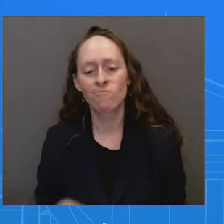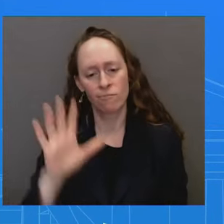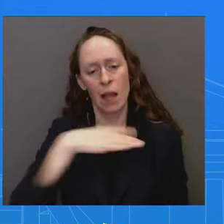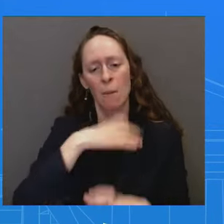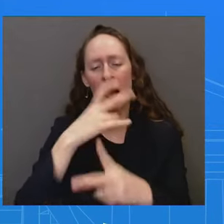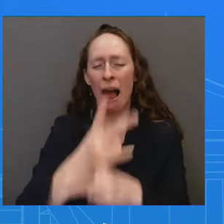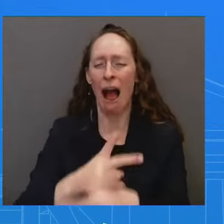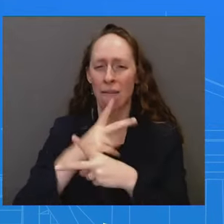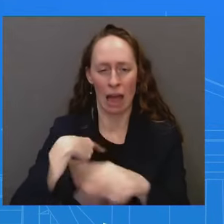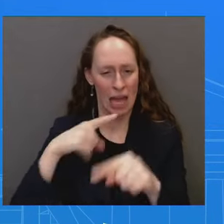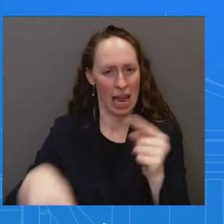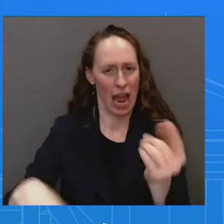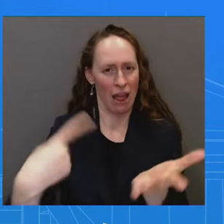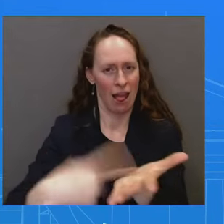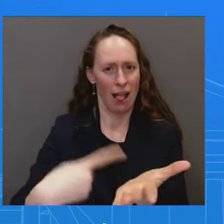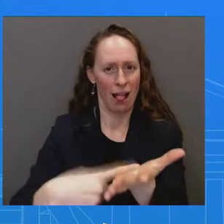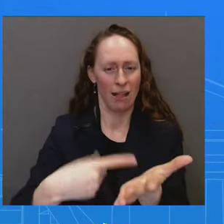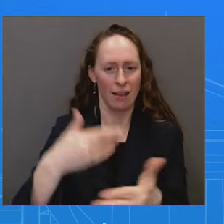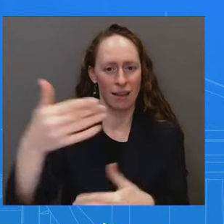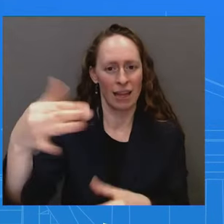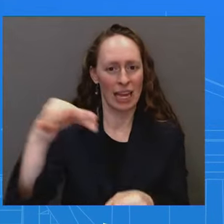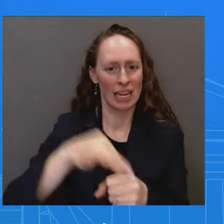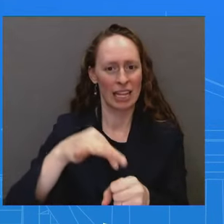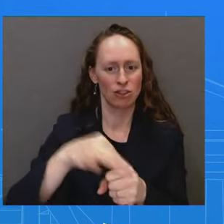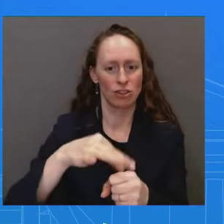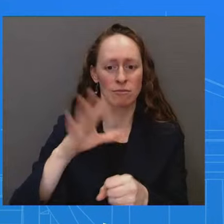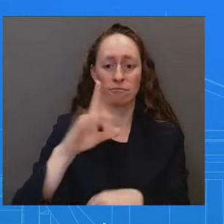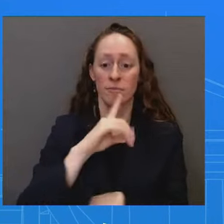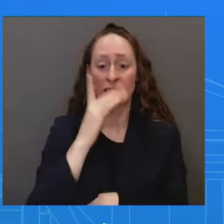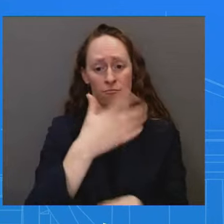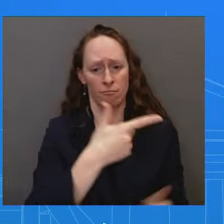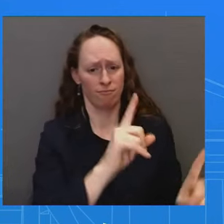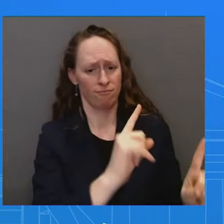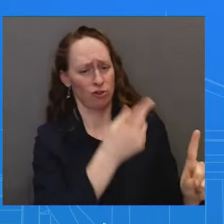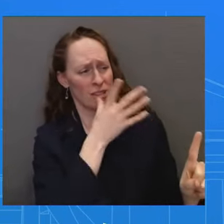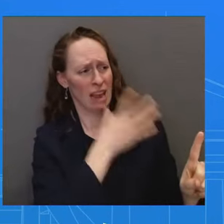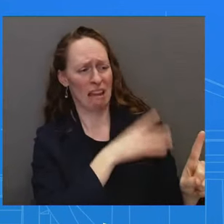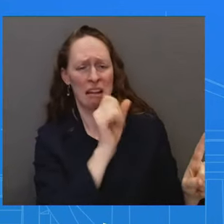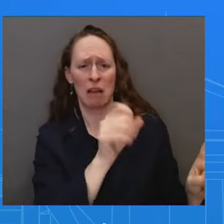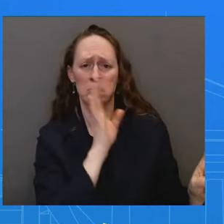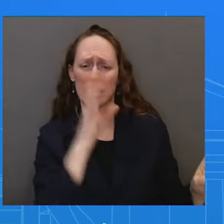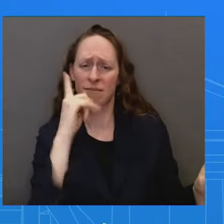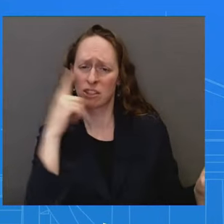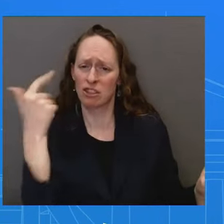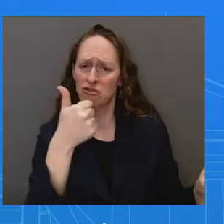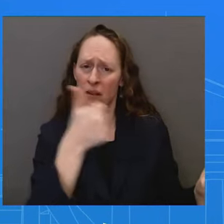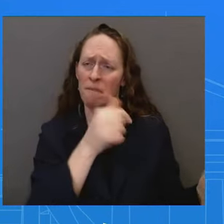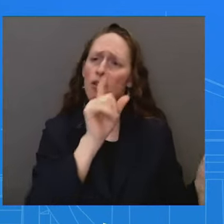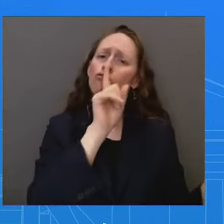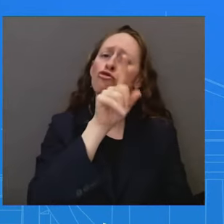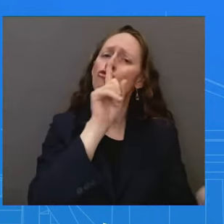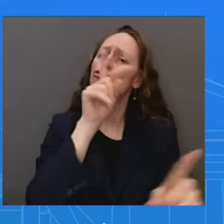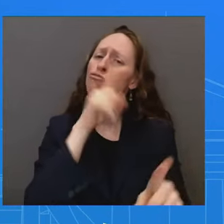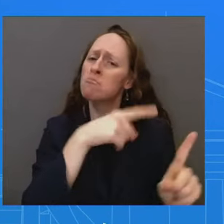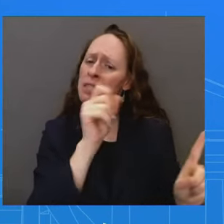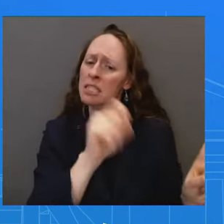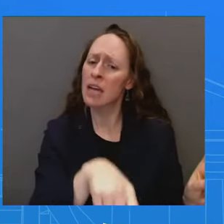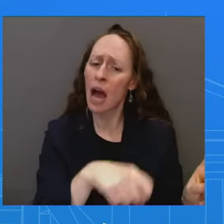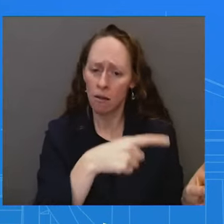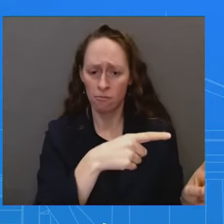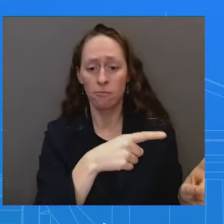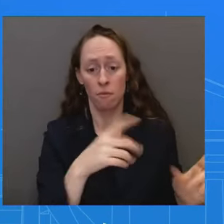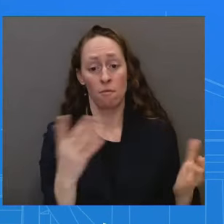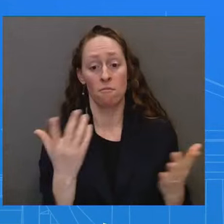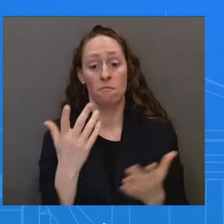First Lady speak for herself. Uh, what I can tell you is that she, uh, obviously supports, uh, the agenda, this President's agenda, President